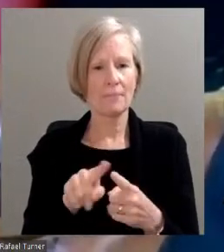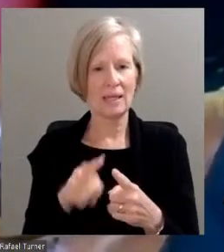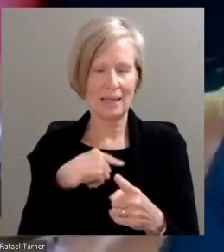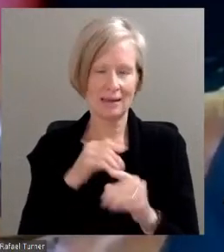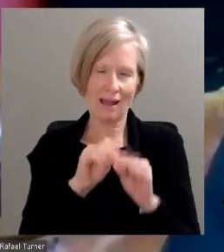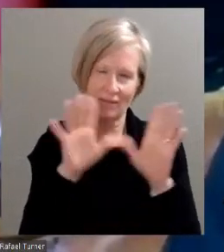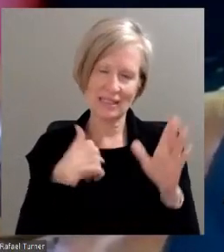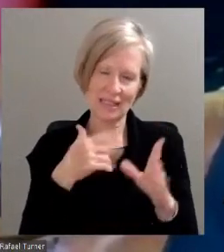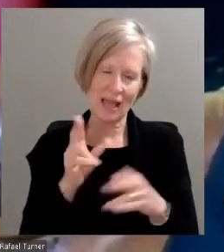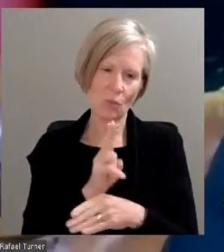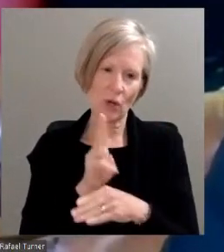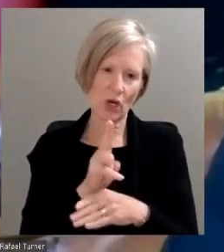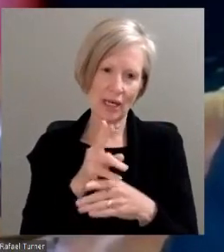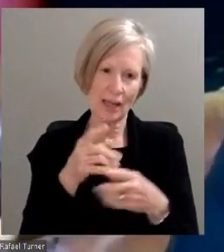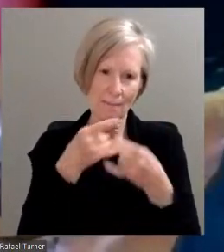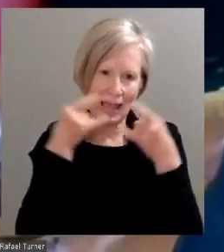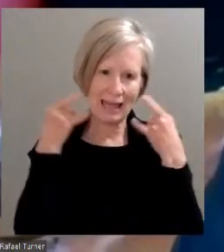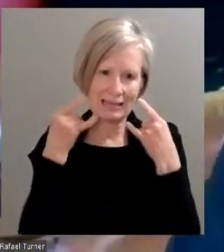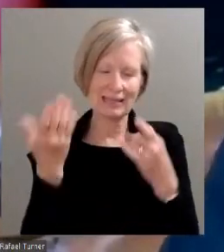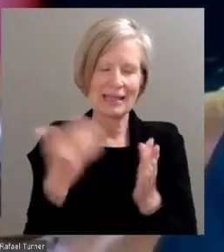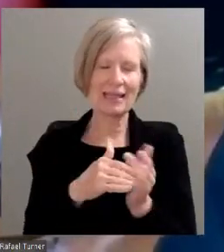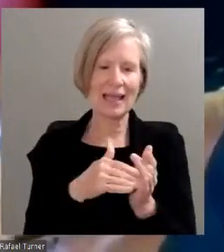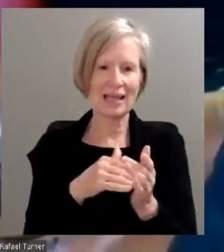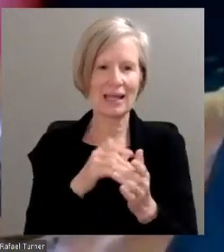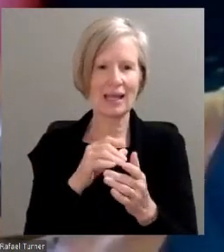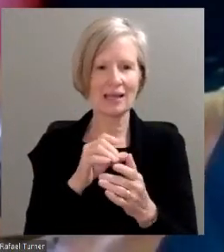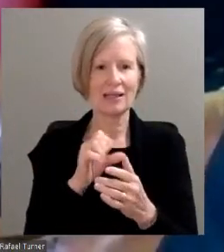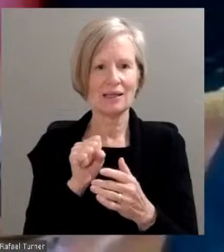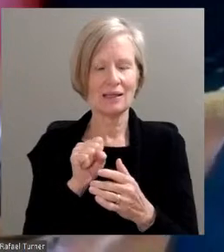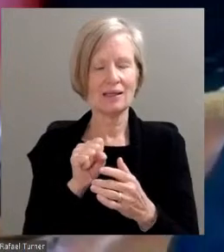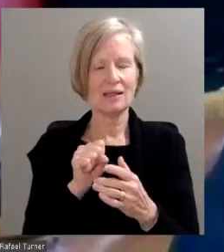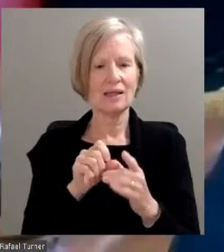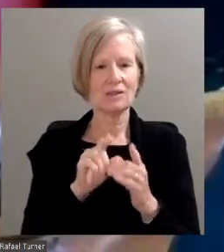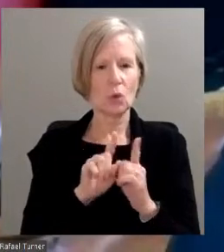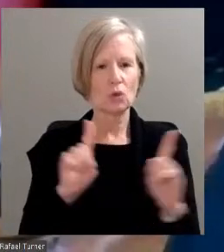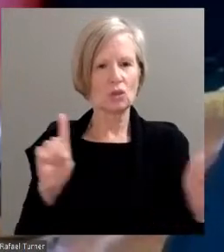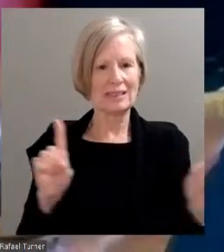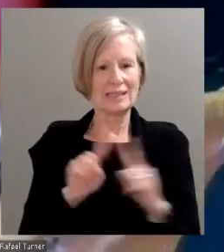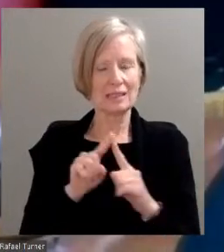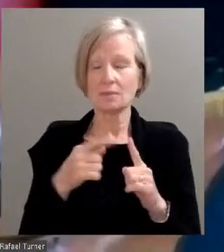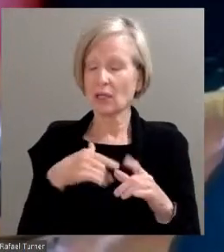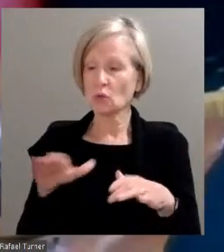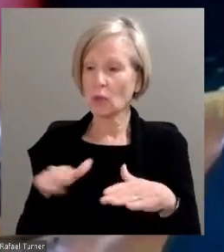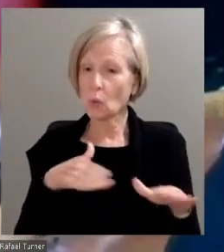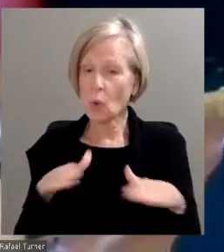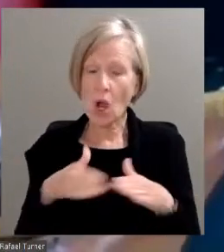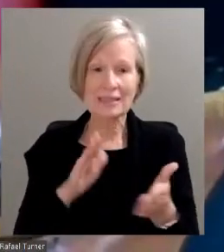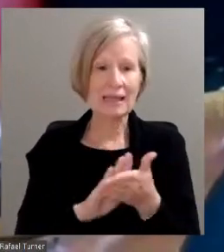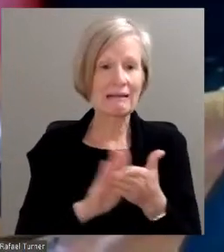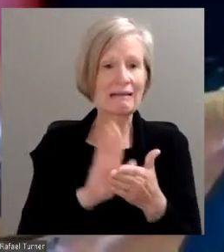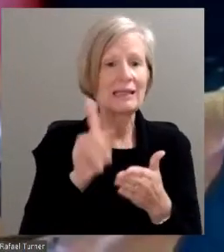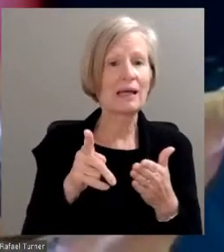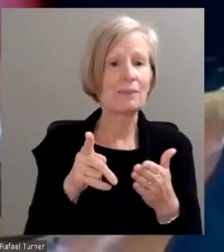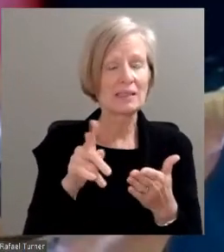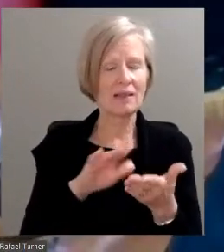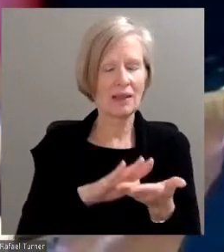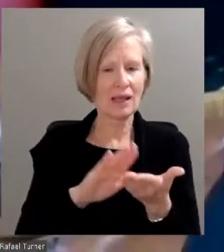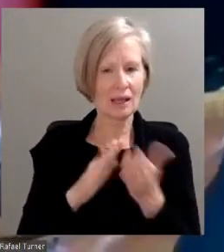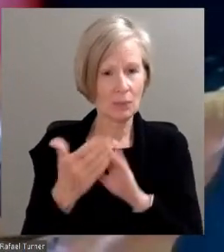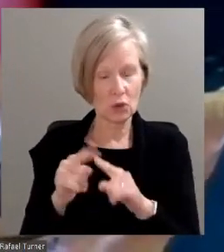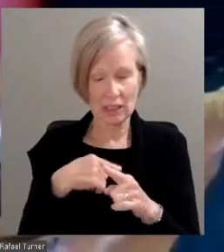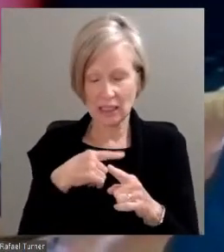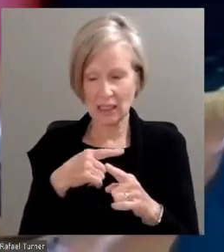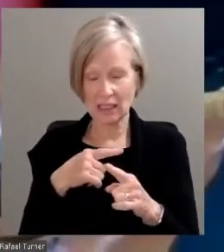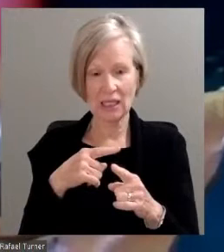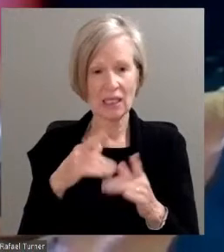mask, and again, at a social distance, but doing walks, and cleanups in community, you know, reaching out and helping residents with